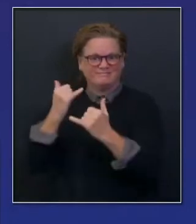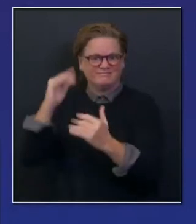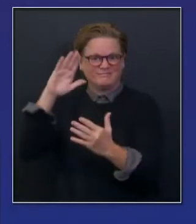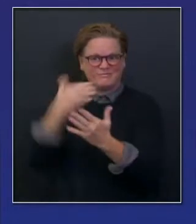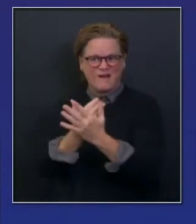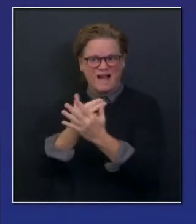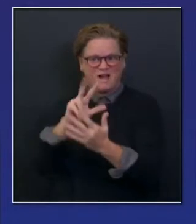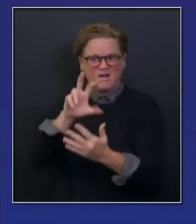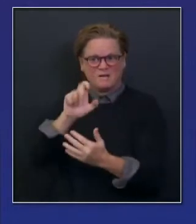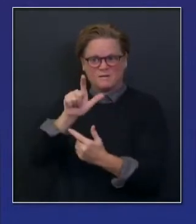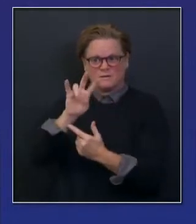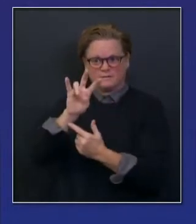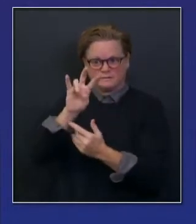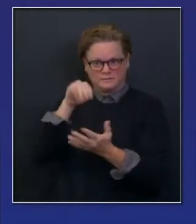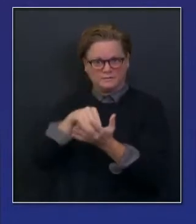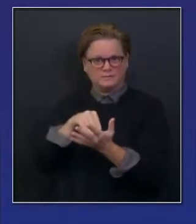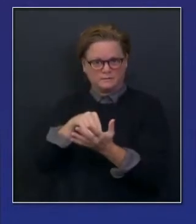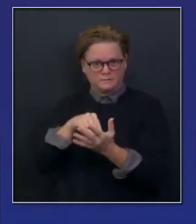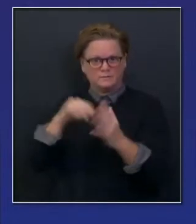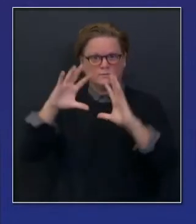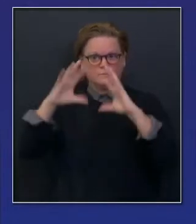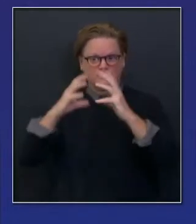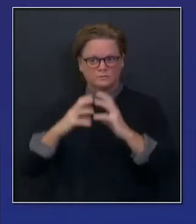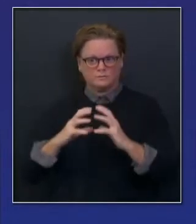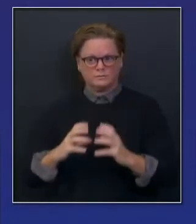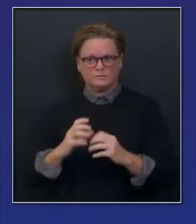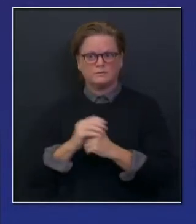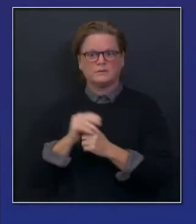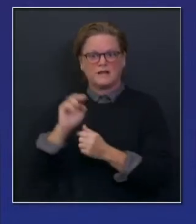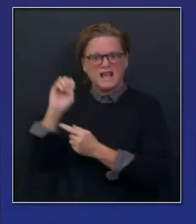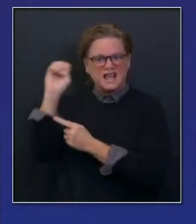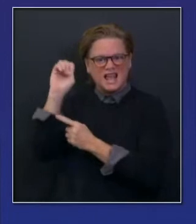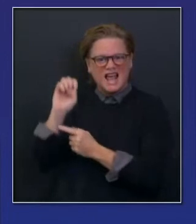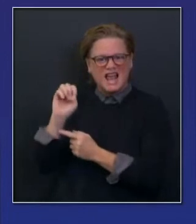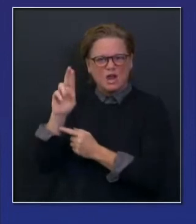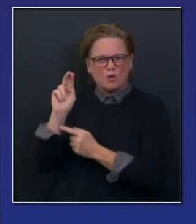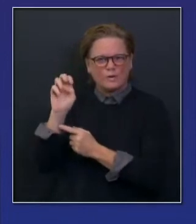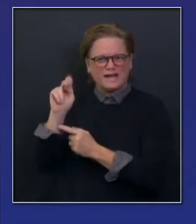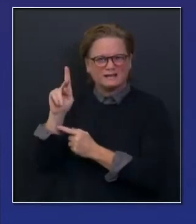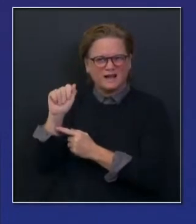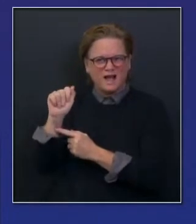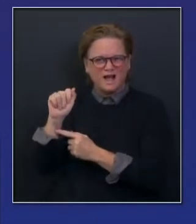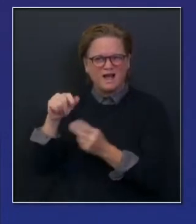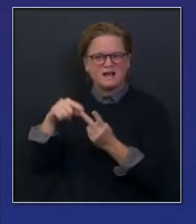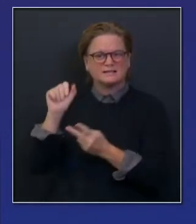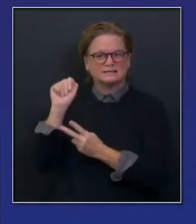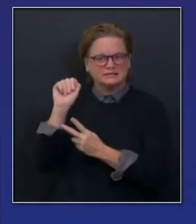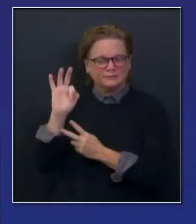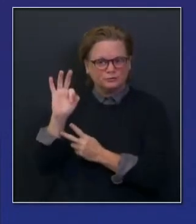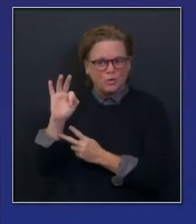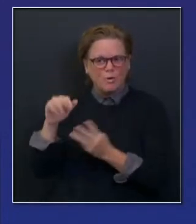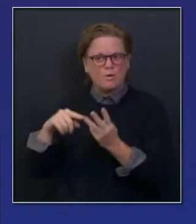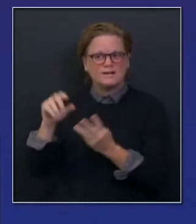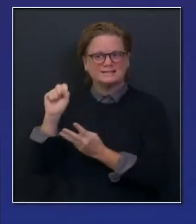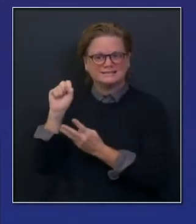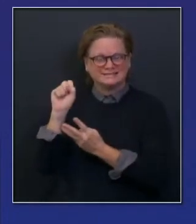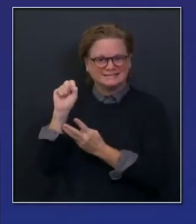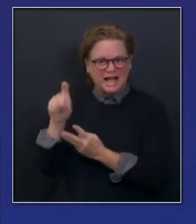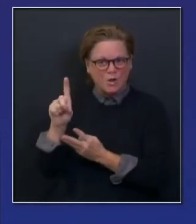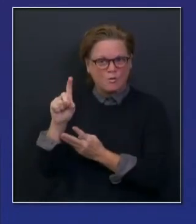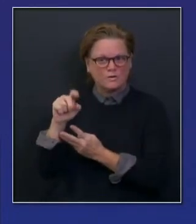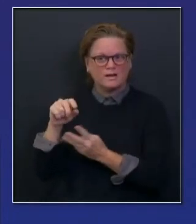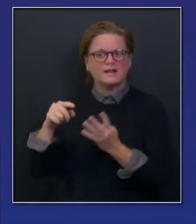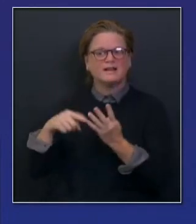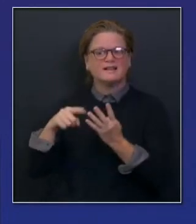in Eureka area, San Francisco General Hospital in San Francisco, San Diego. of course, yesterday, where I had the